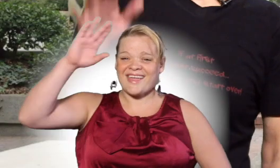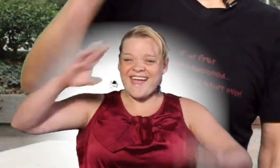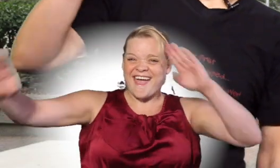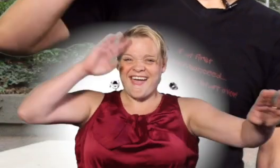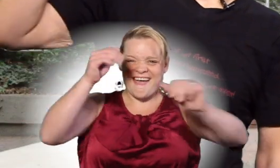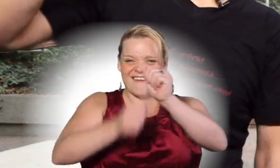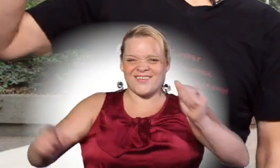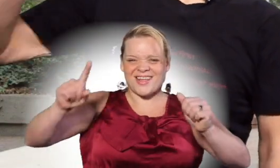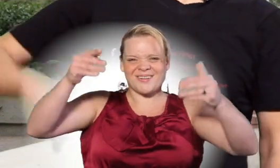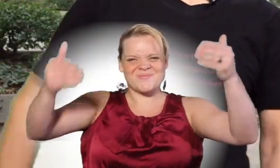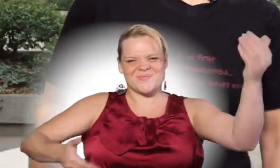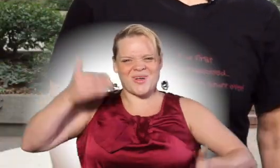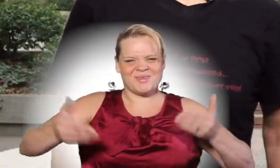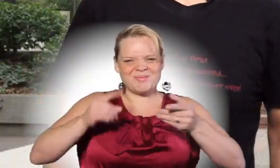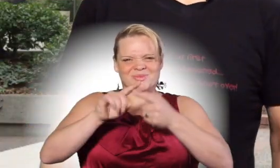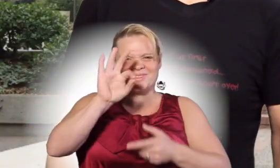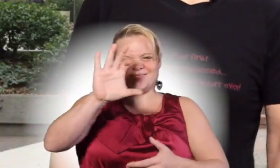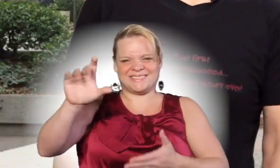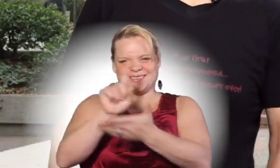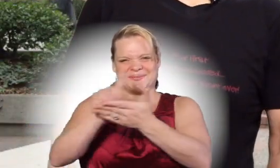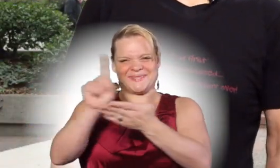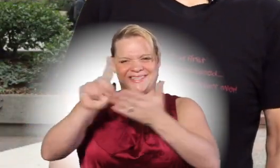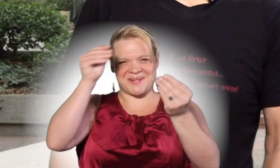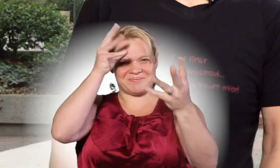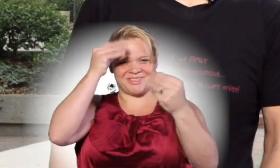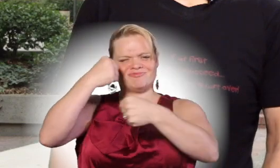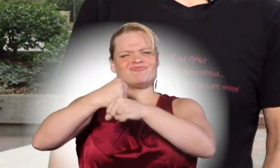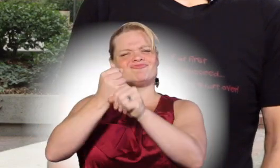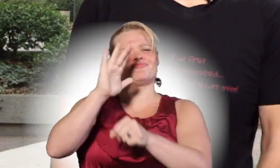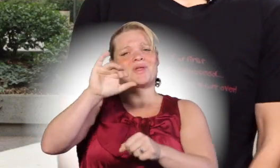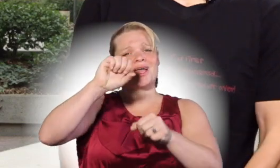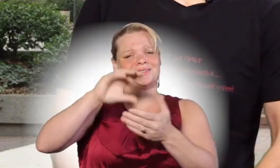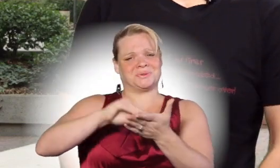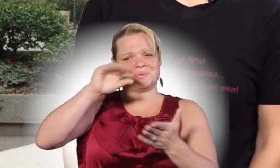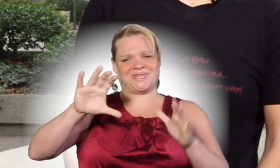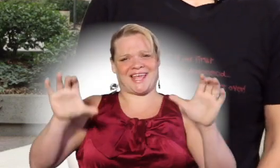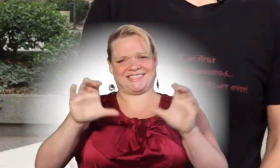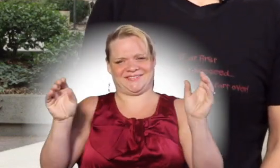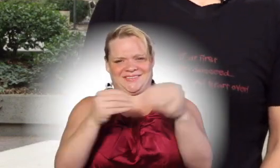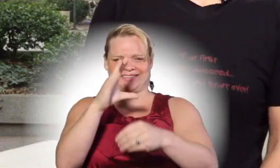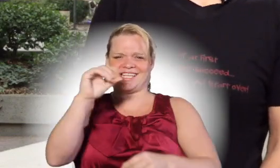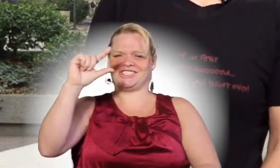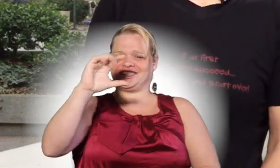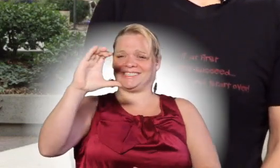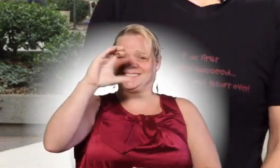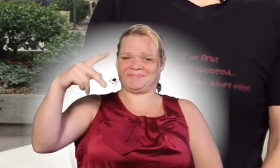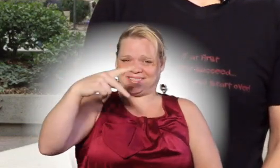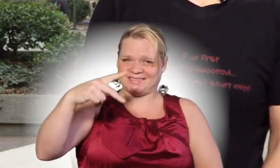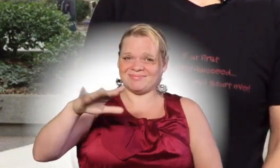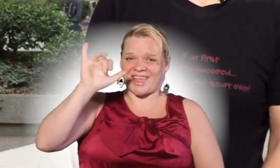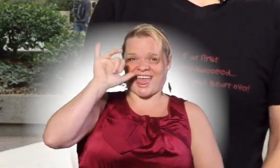Hi everyone, and welcome to the FCC Weekly Update, brought to you by the Student Activities Office and Graphic Communication Program.